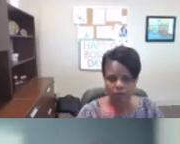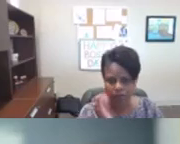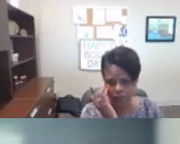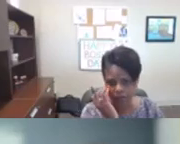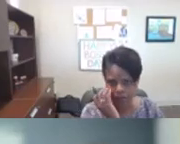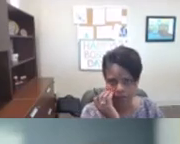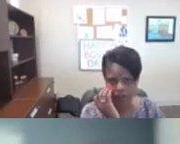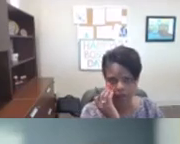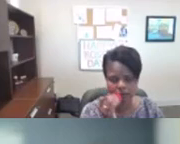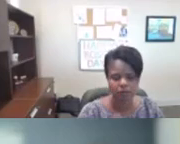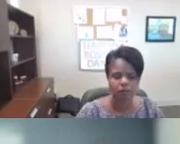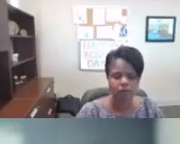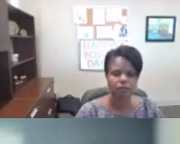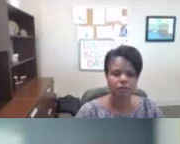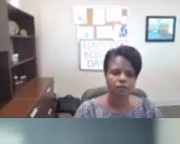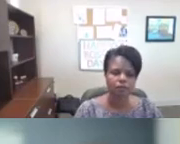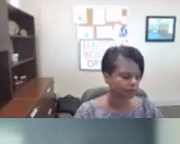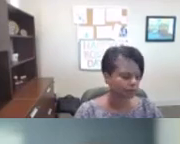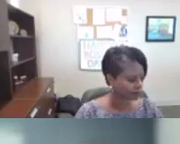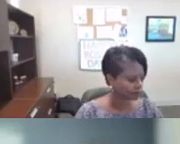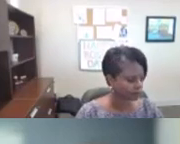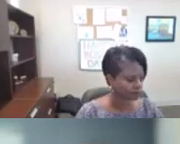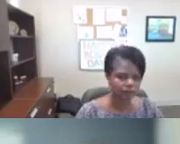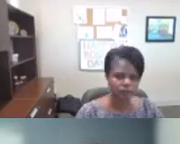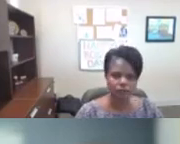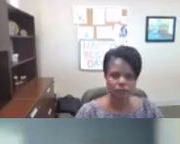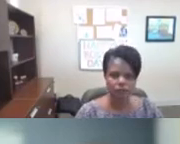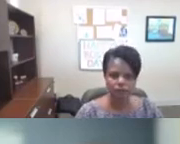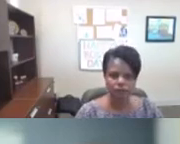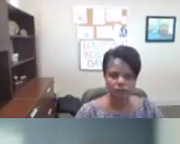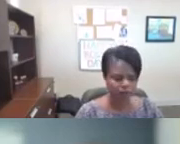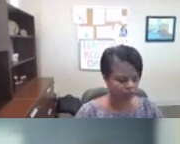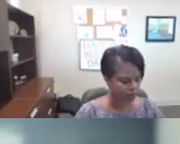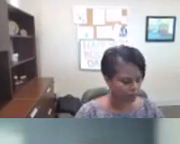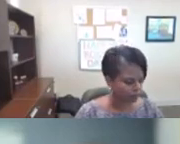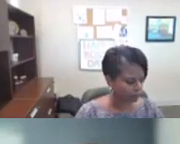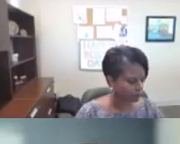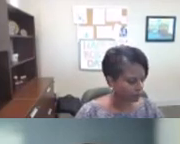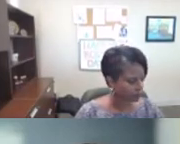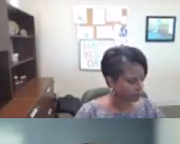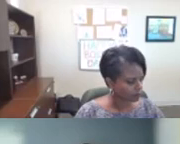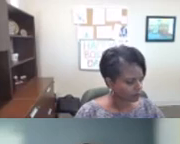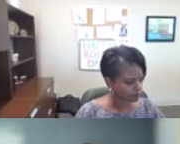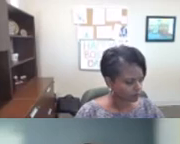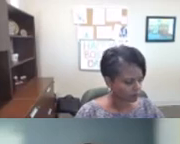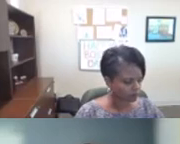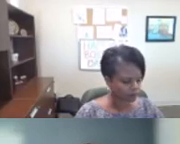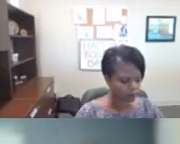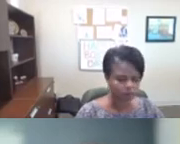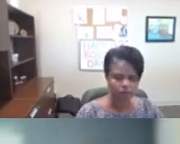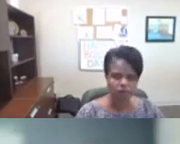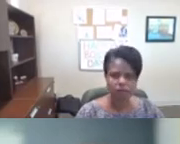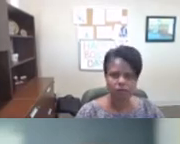um although this data does illustrate that the disparity of services used grows as